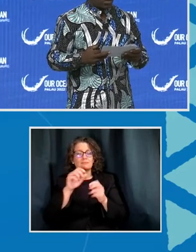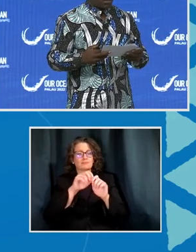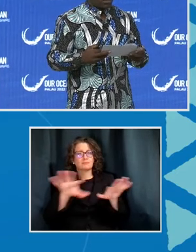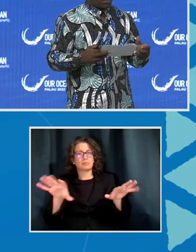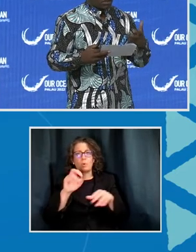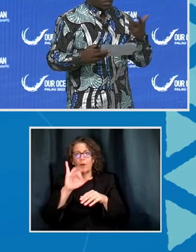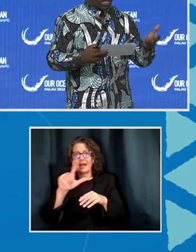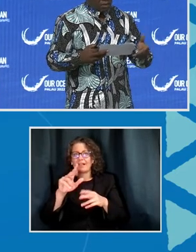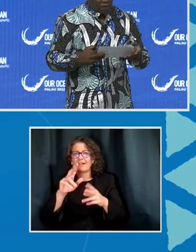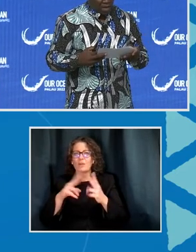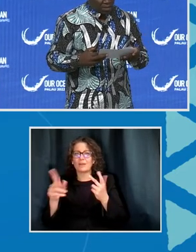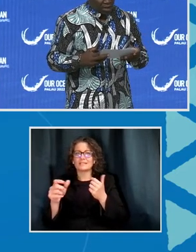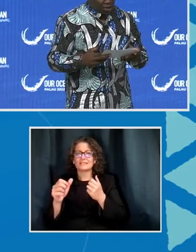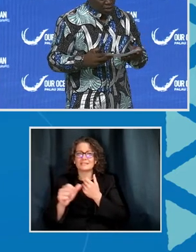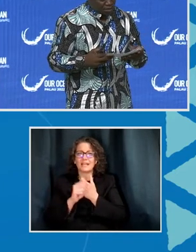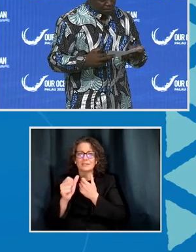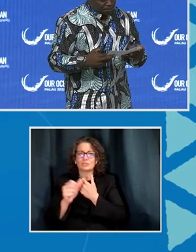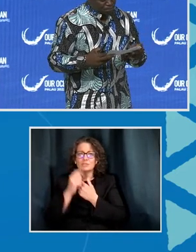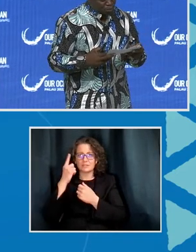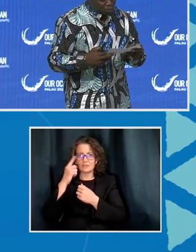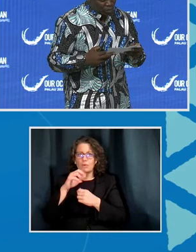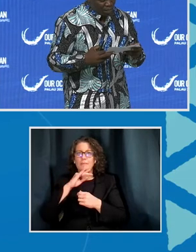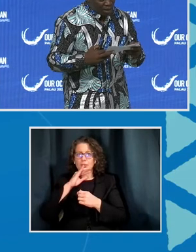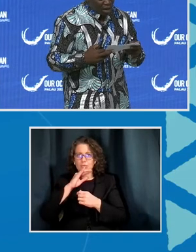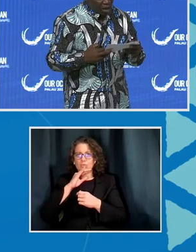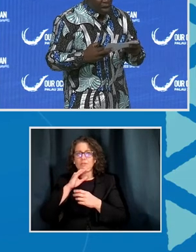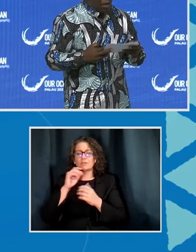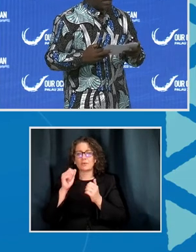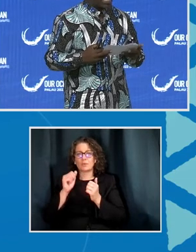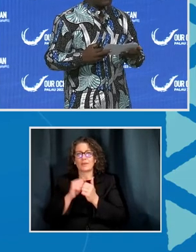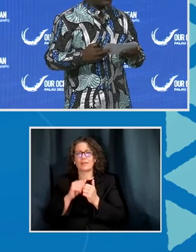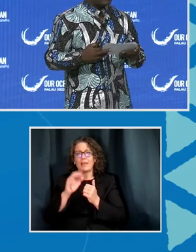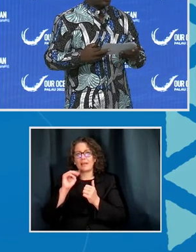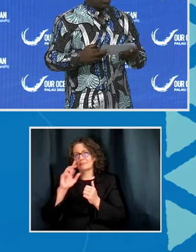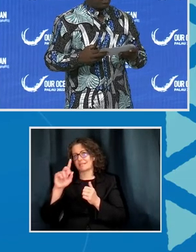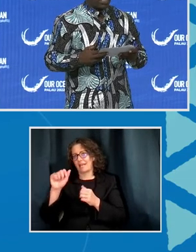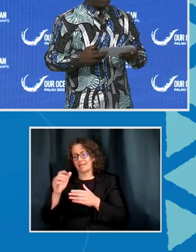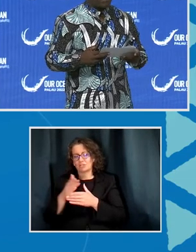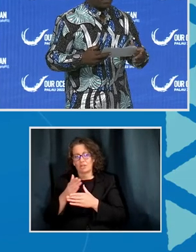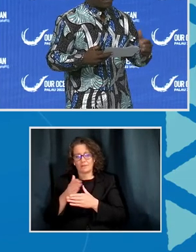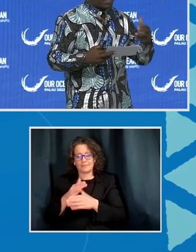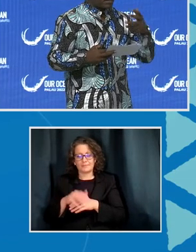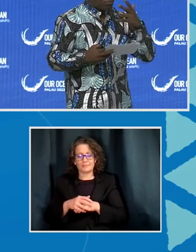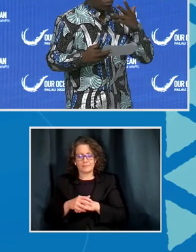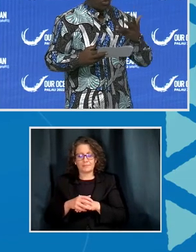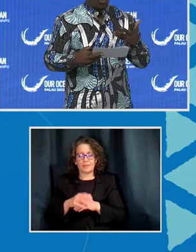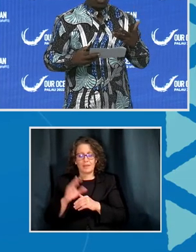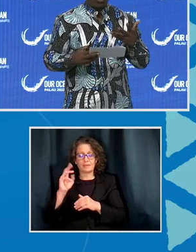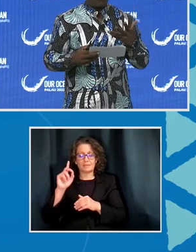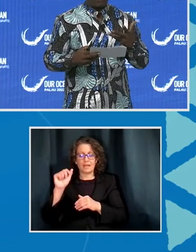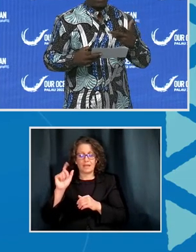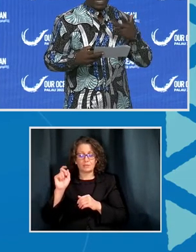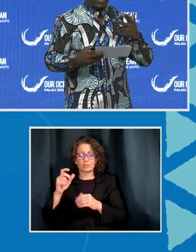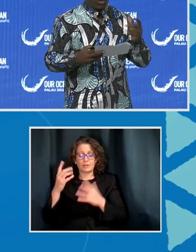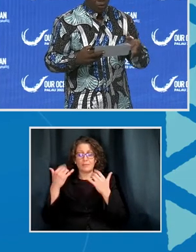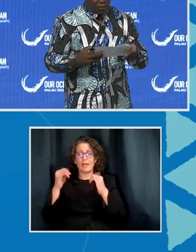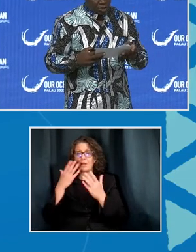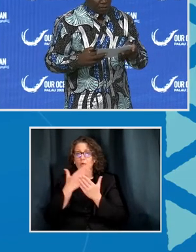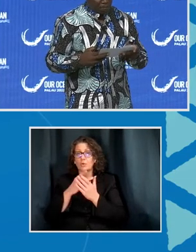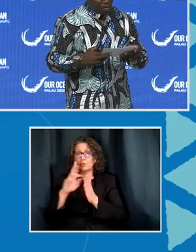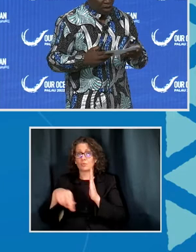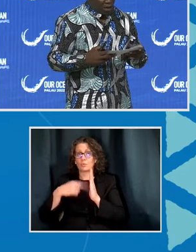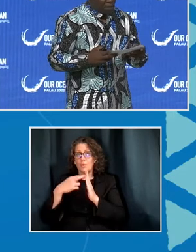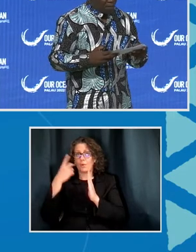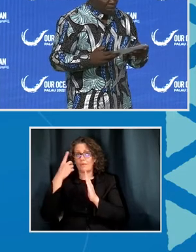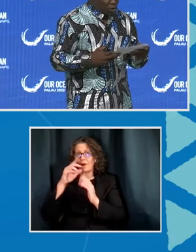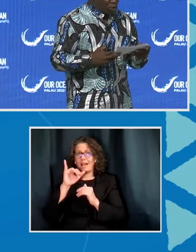important in terms of MDA sharing. The MDA should play a very, very good role for IOU